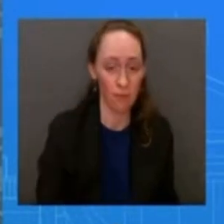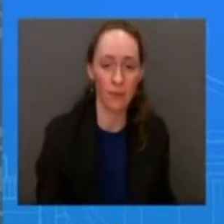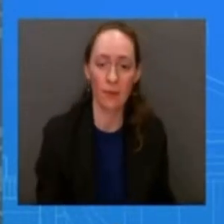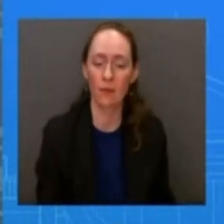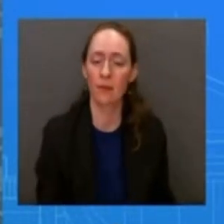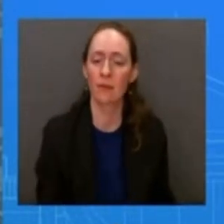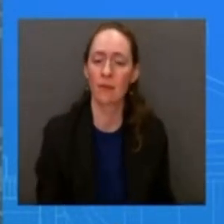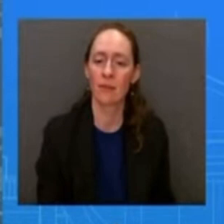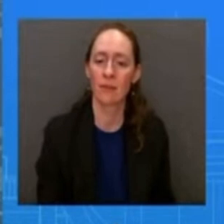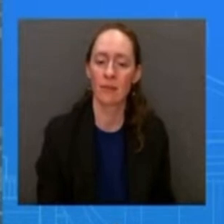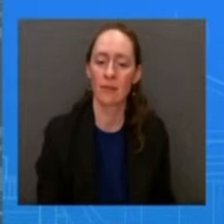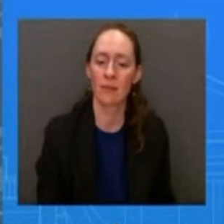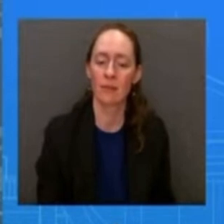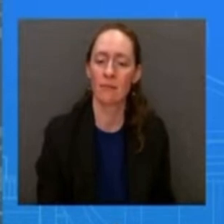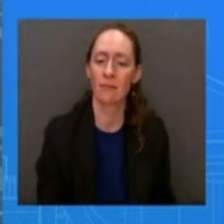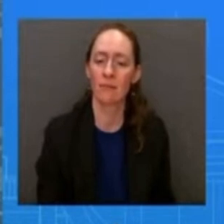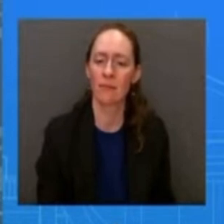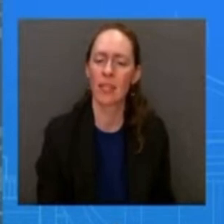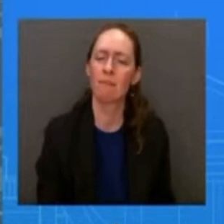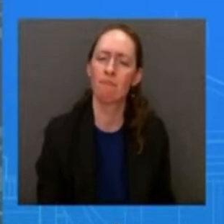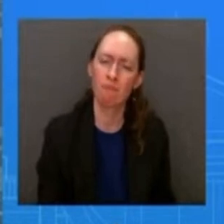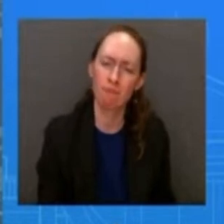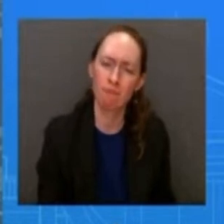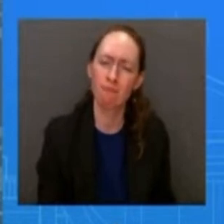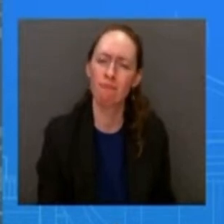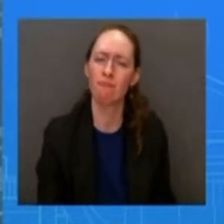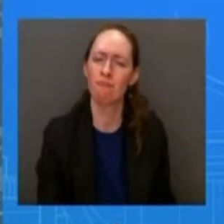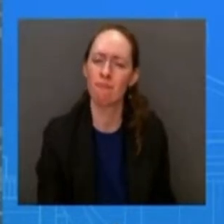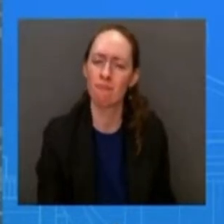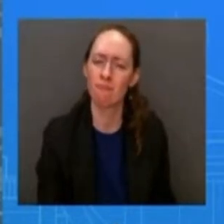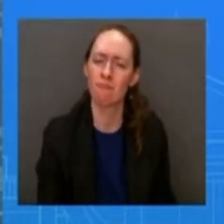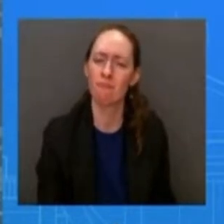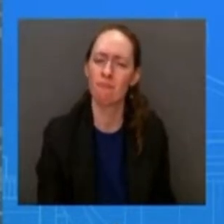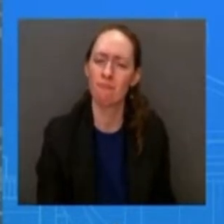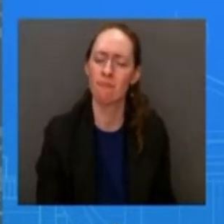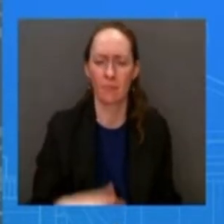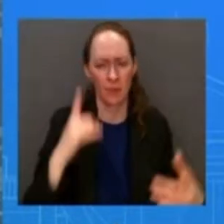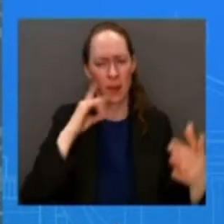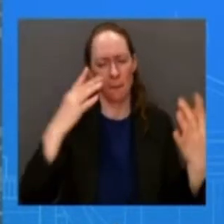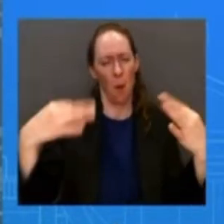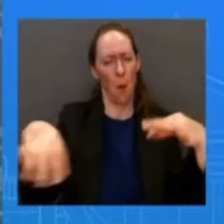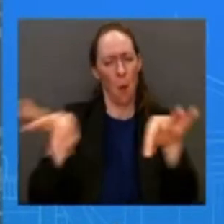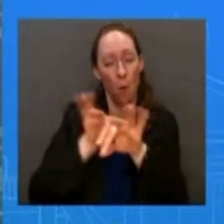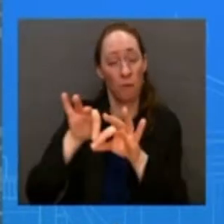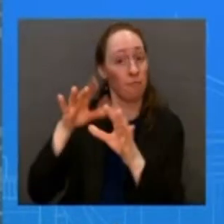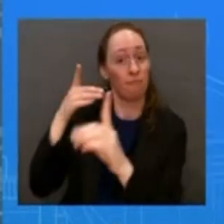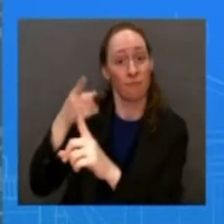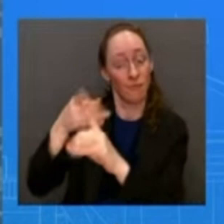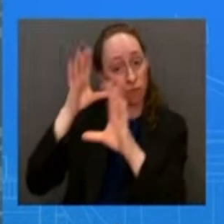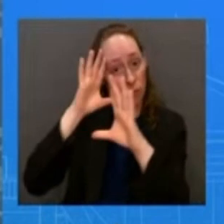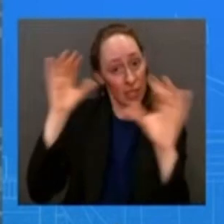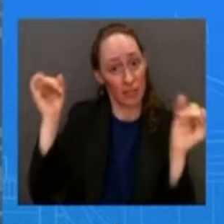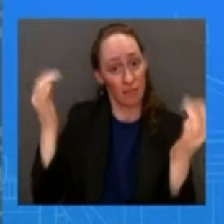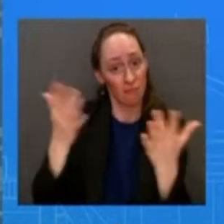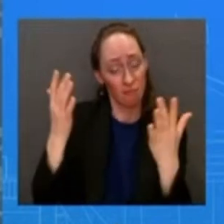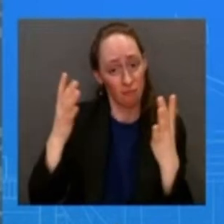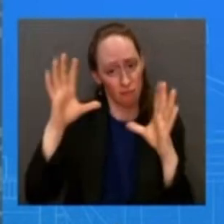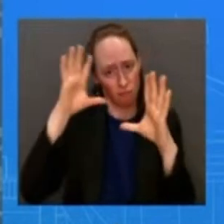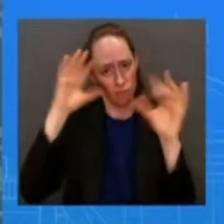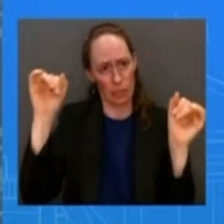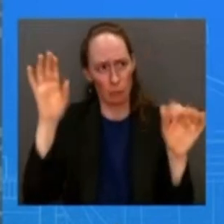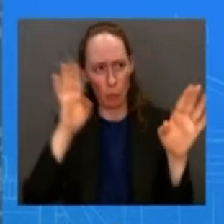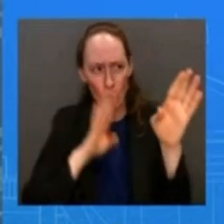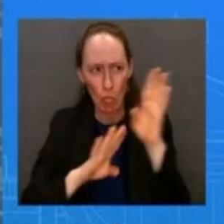the president doesn't doesn't concern himself about what republicans are trying to do in creating political stunts